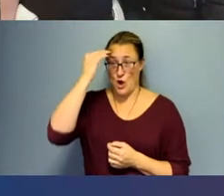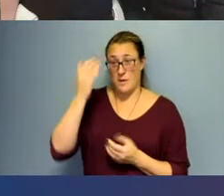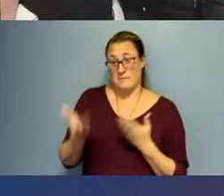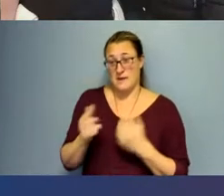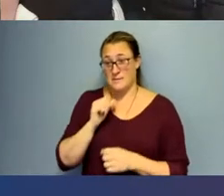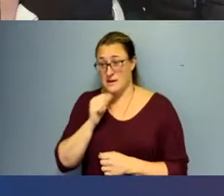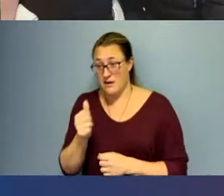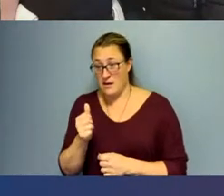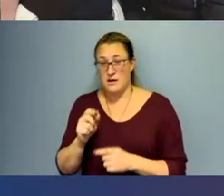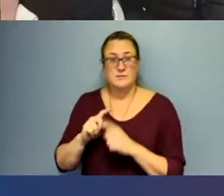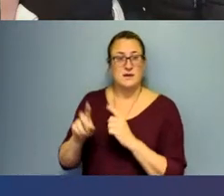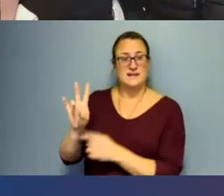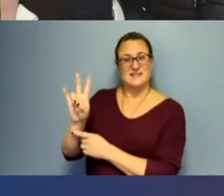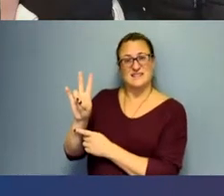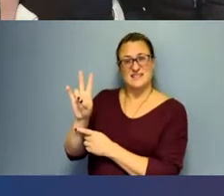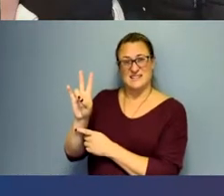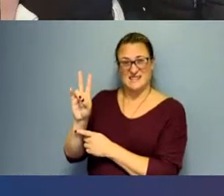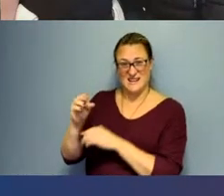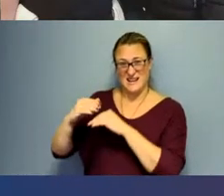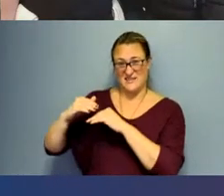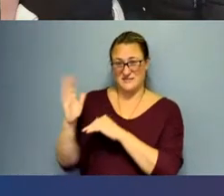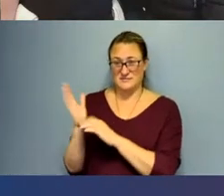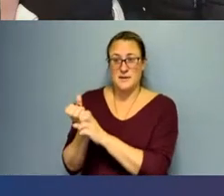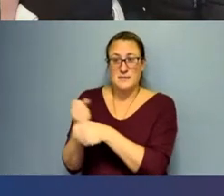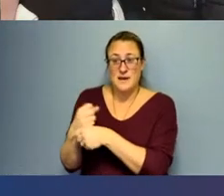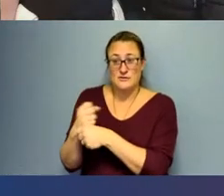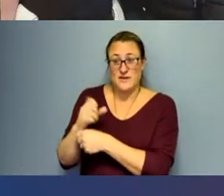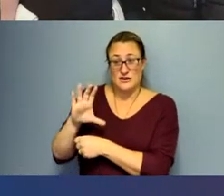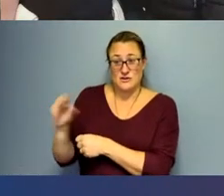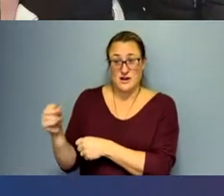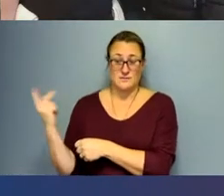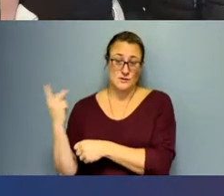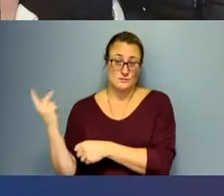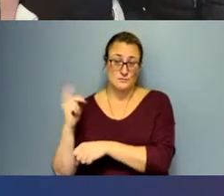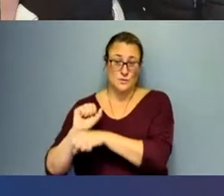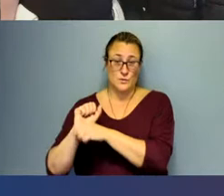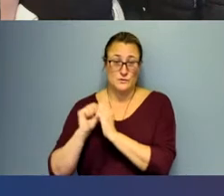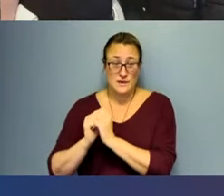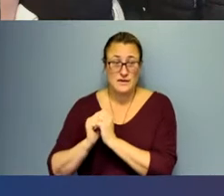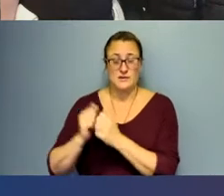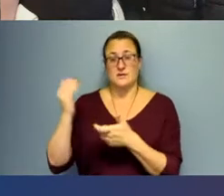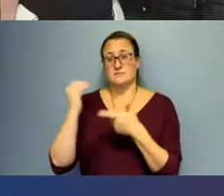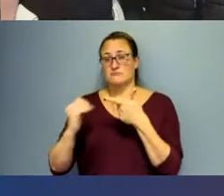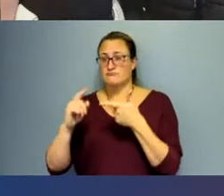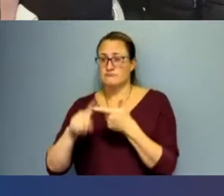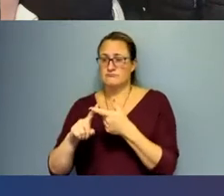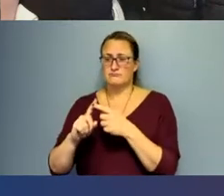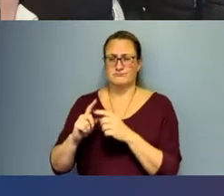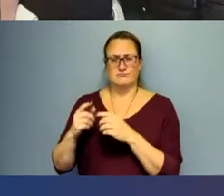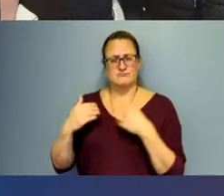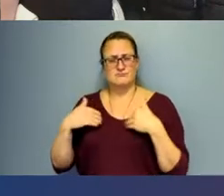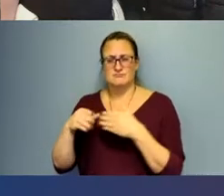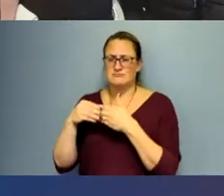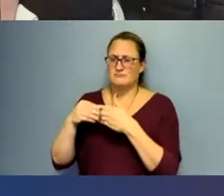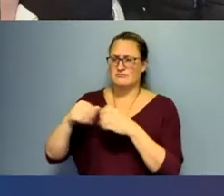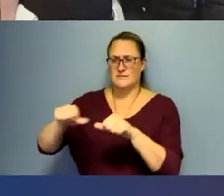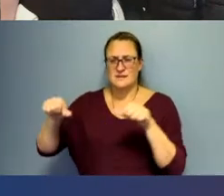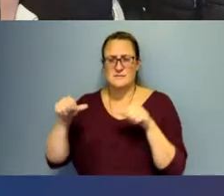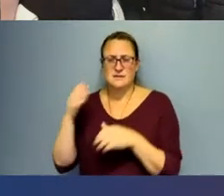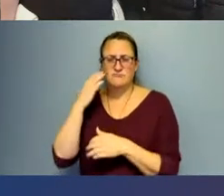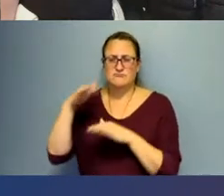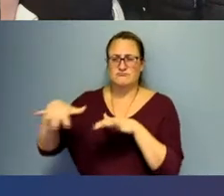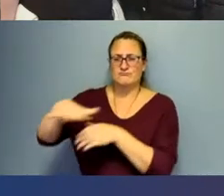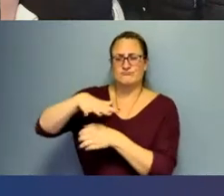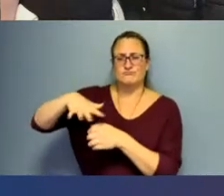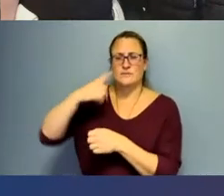70 plus manufacturing companies. We have ample facilities for community groups. We encourage those who are